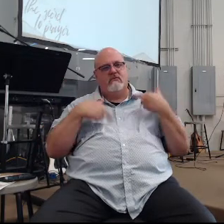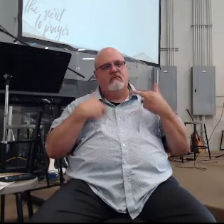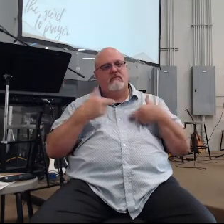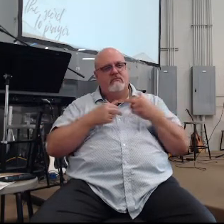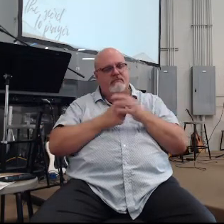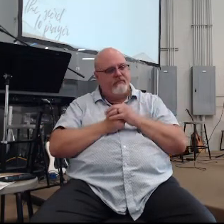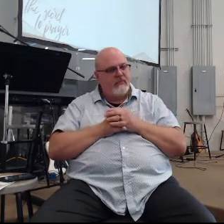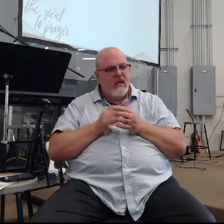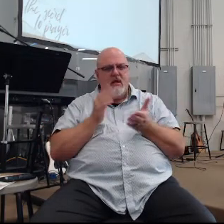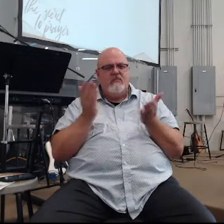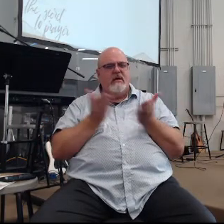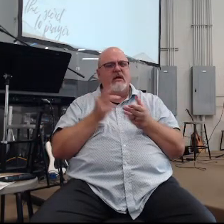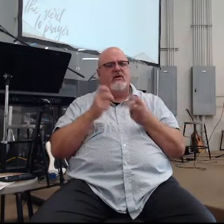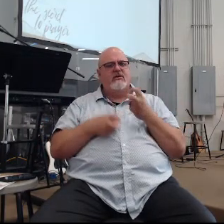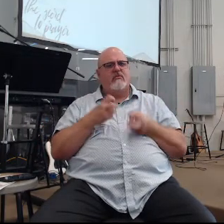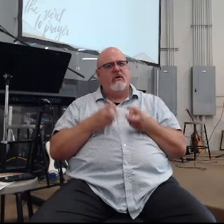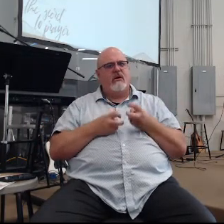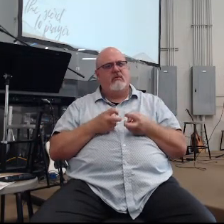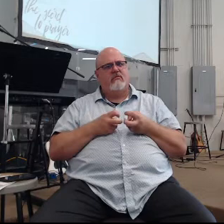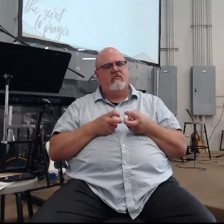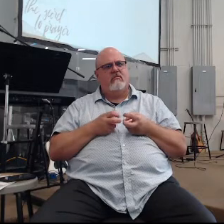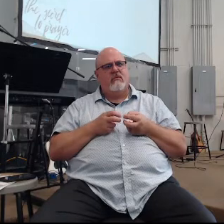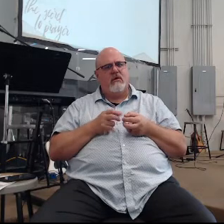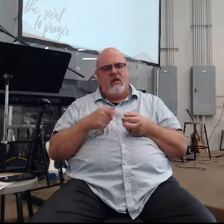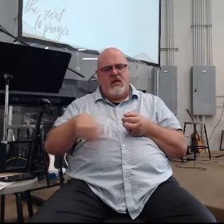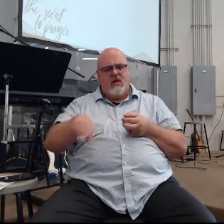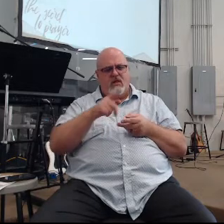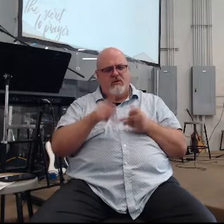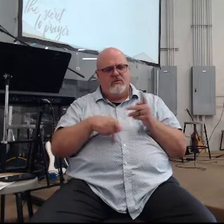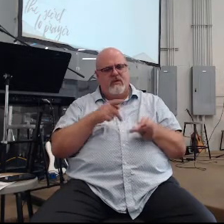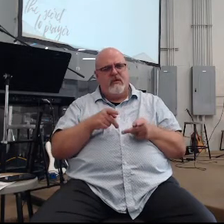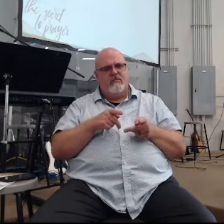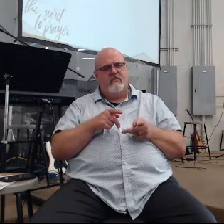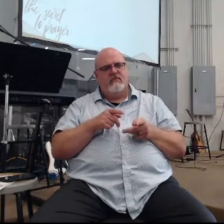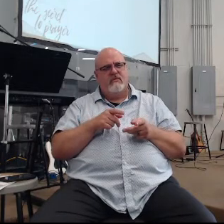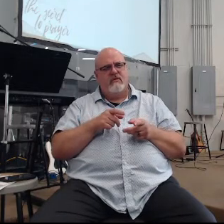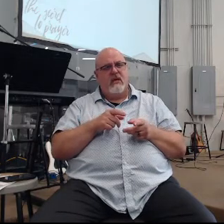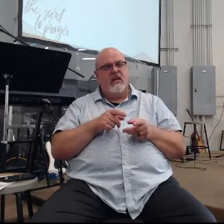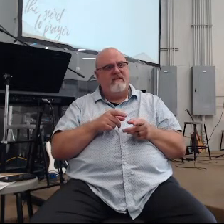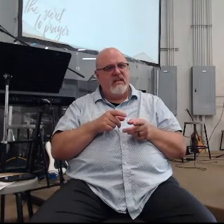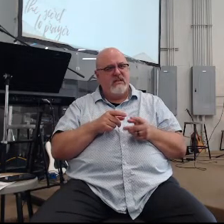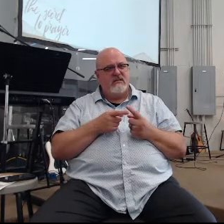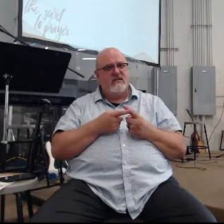see here's the problem those people were convinced